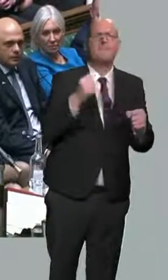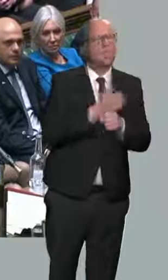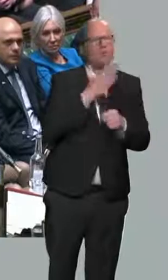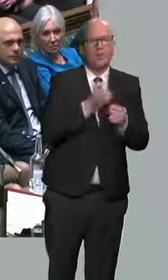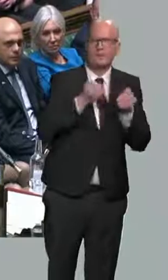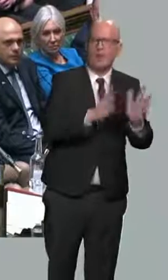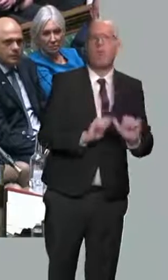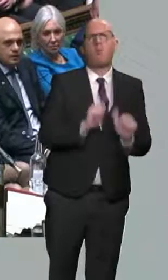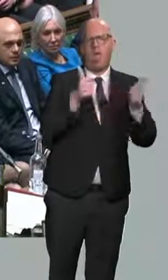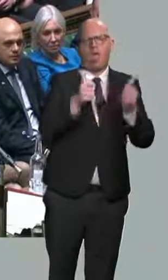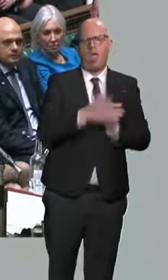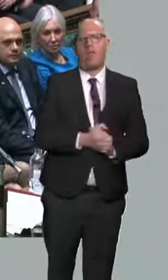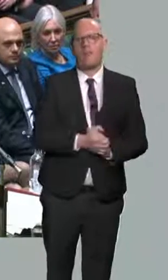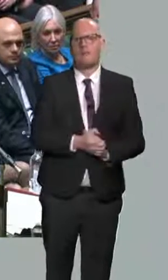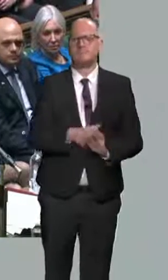the Conservatives